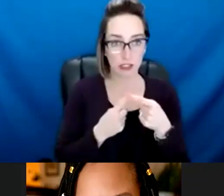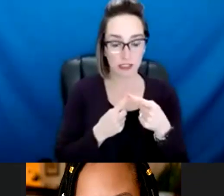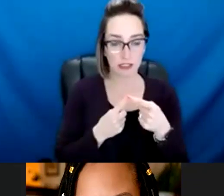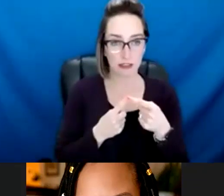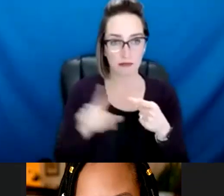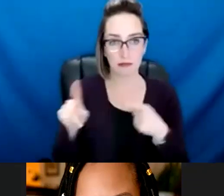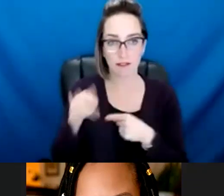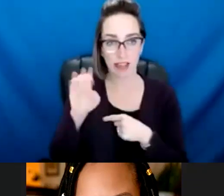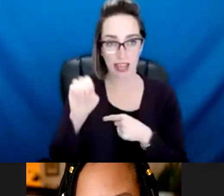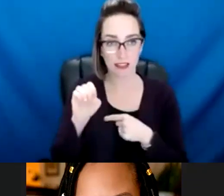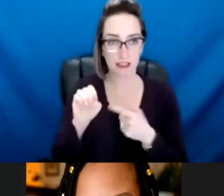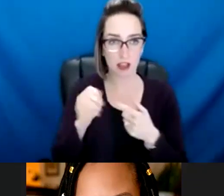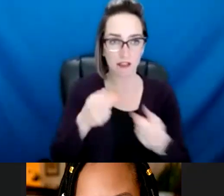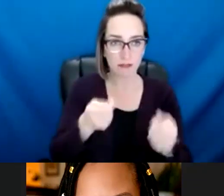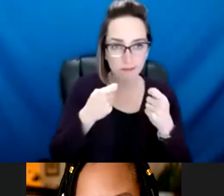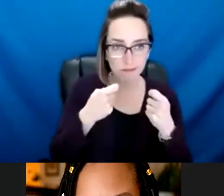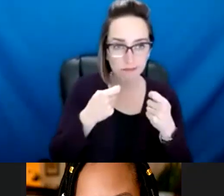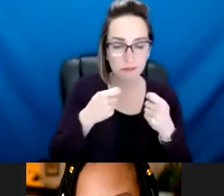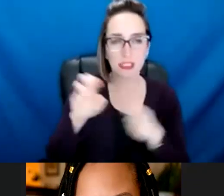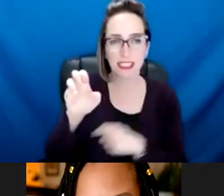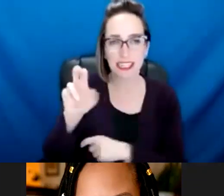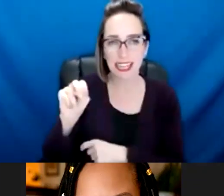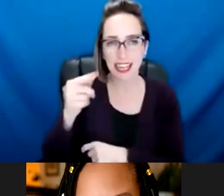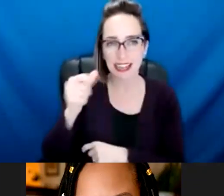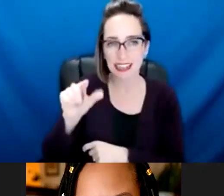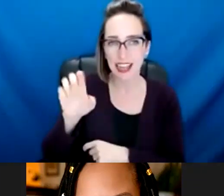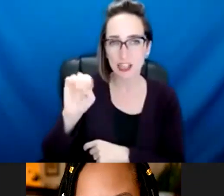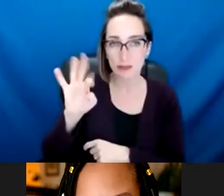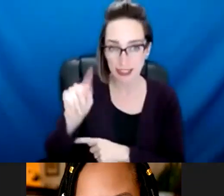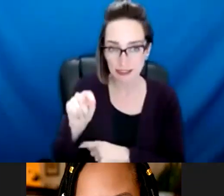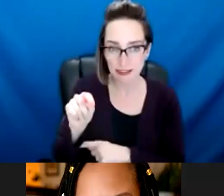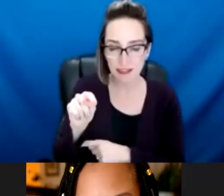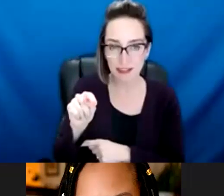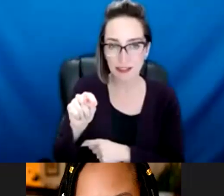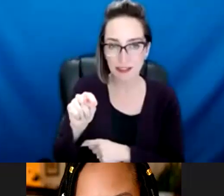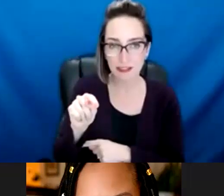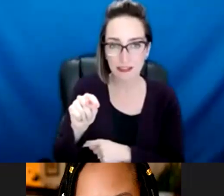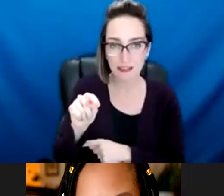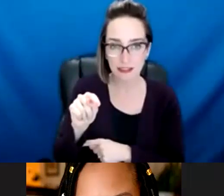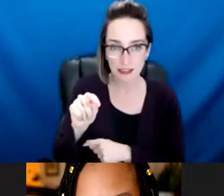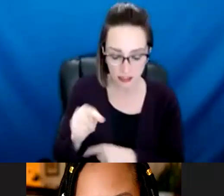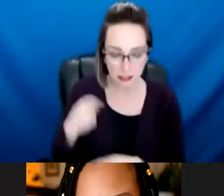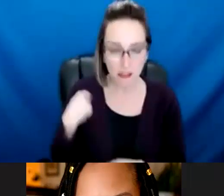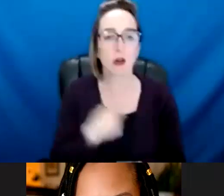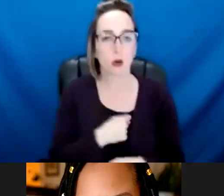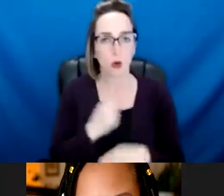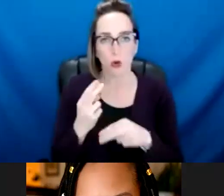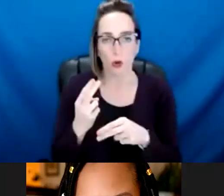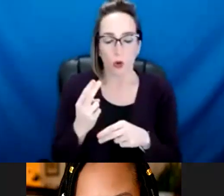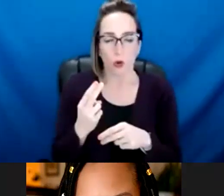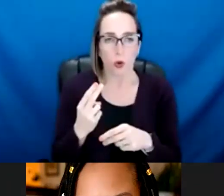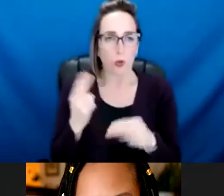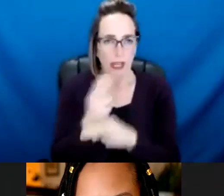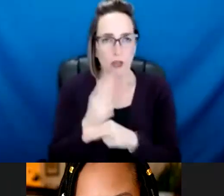one second to get my information pulled up here from my own notes. So we did use a mixed method approach,